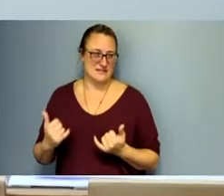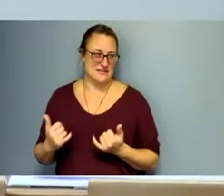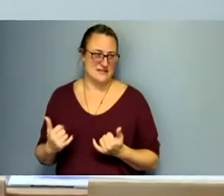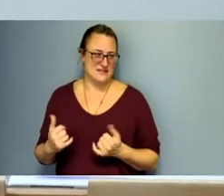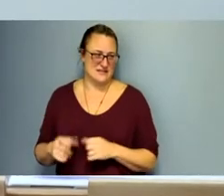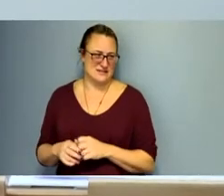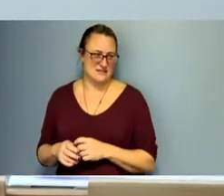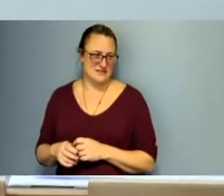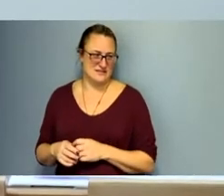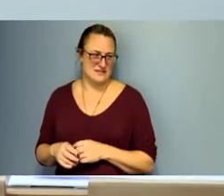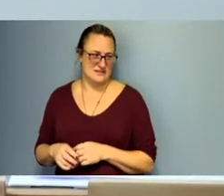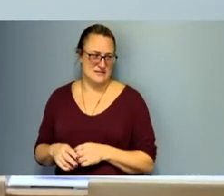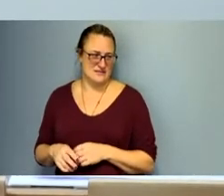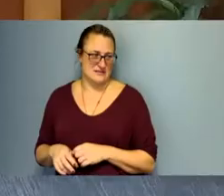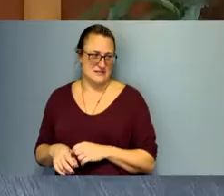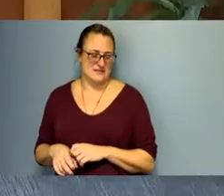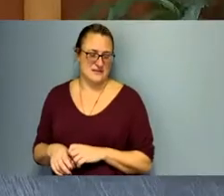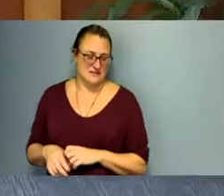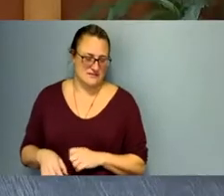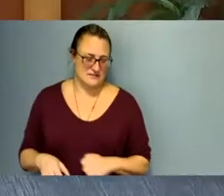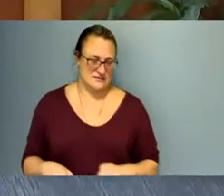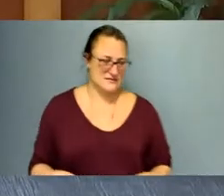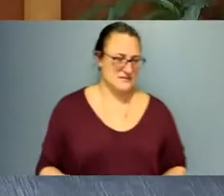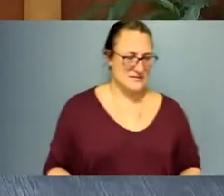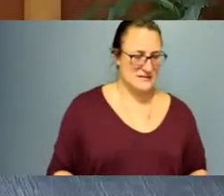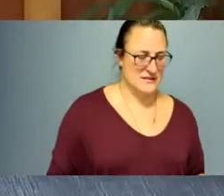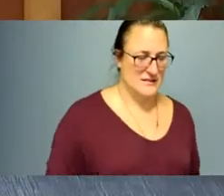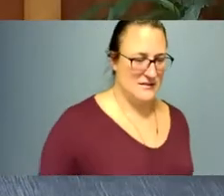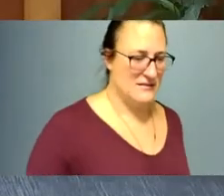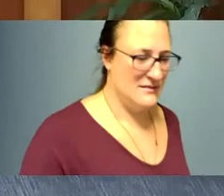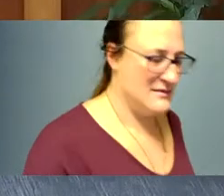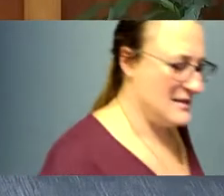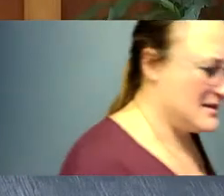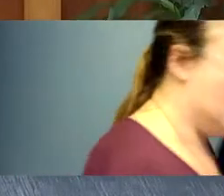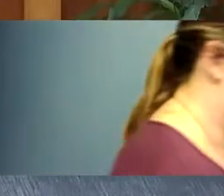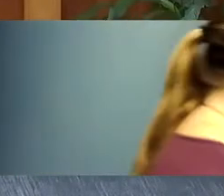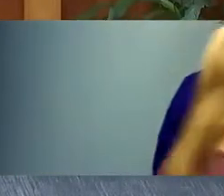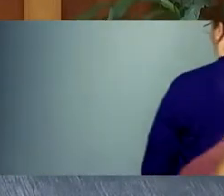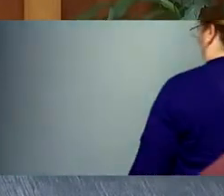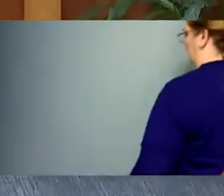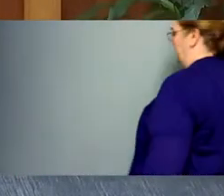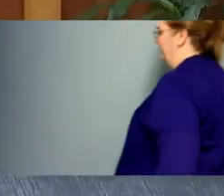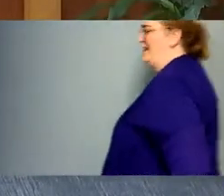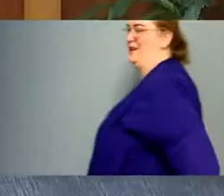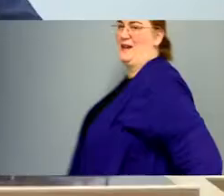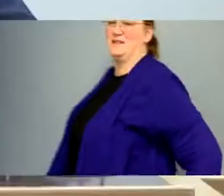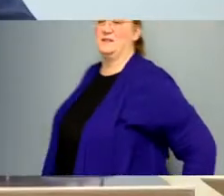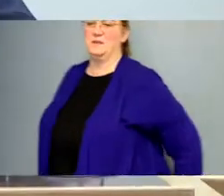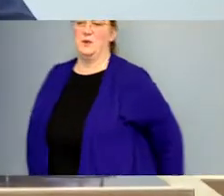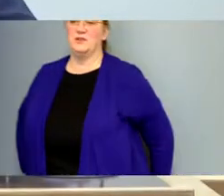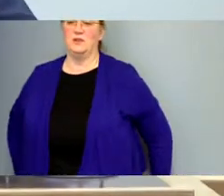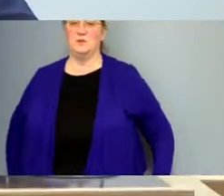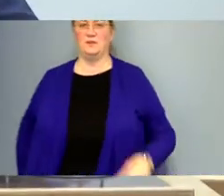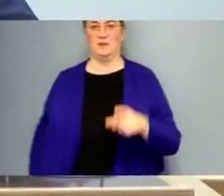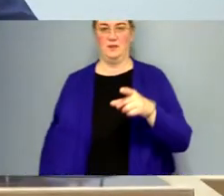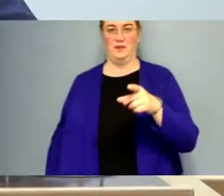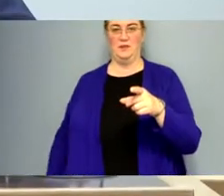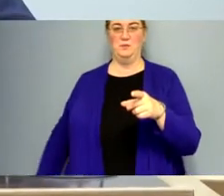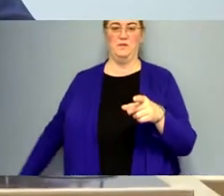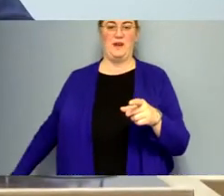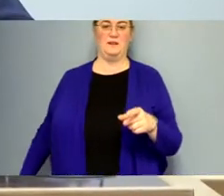you. Solicitor's report. Thank you, Commissioner. I also would like to congratulate our new row officers. I also look